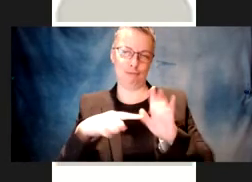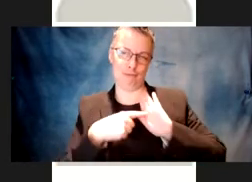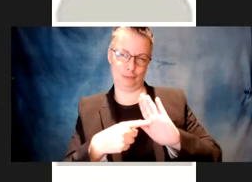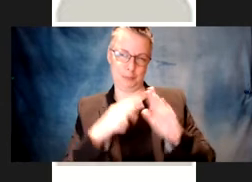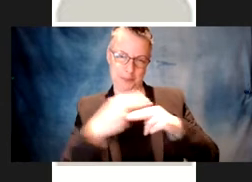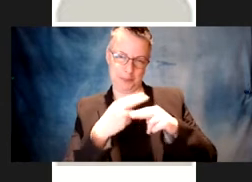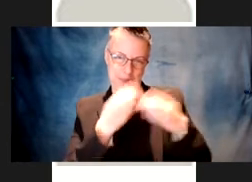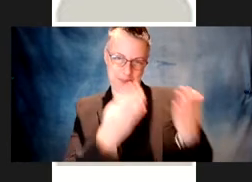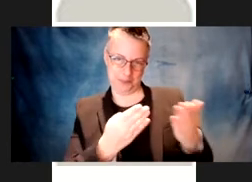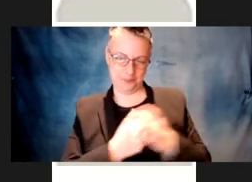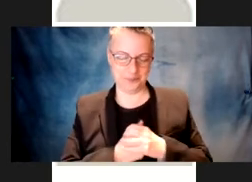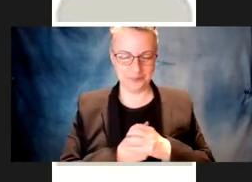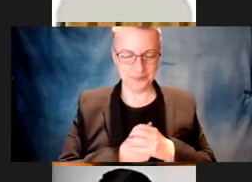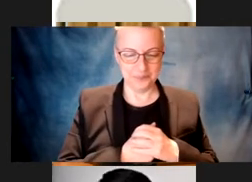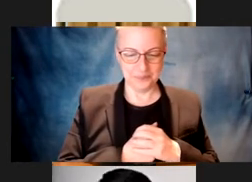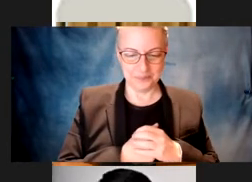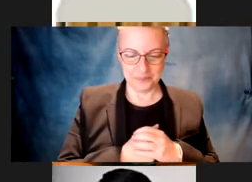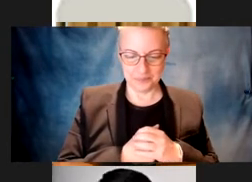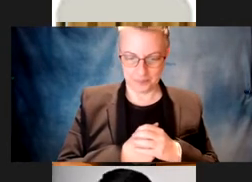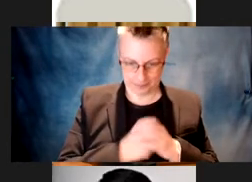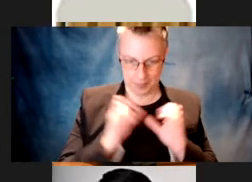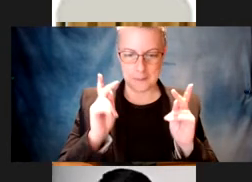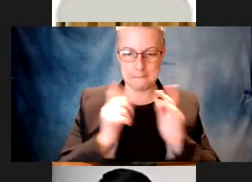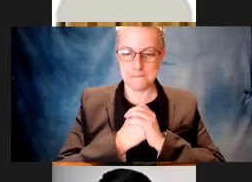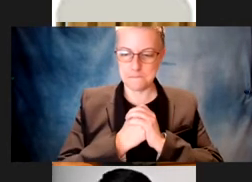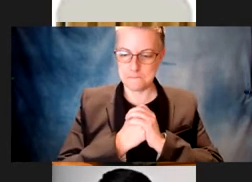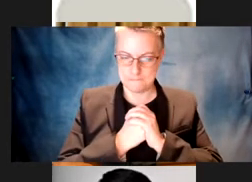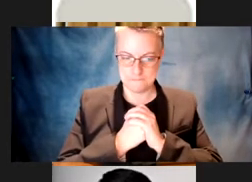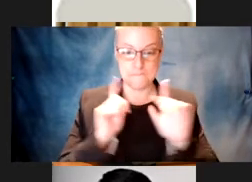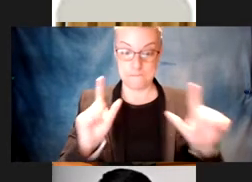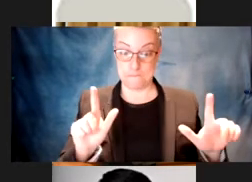But all right, so let's get started. I'm going to share my screen.